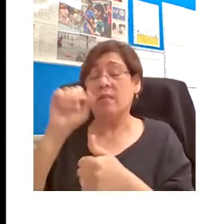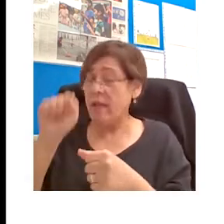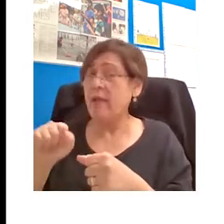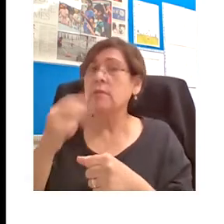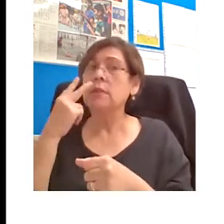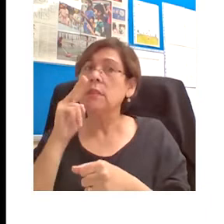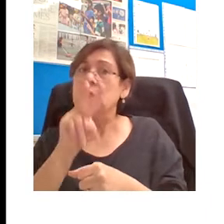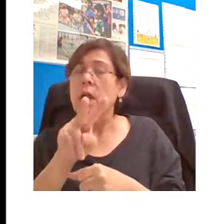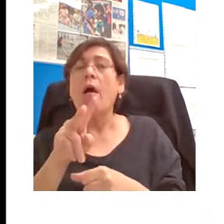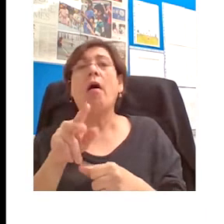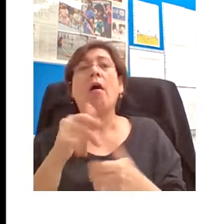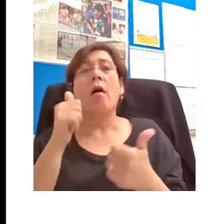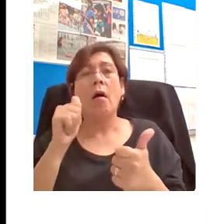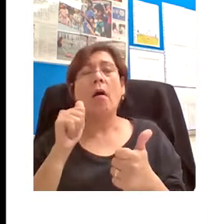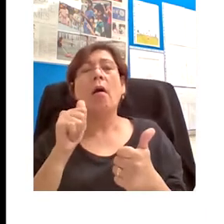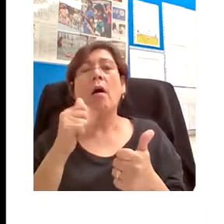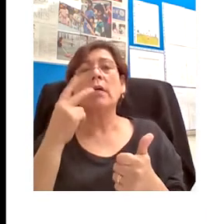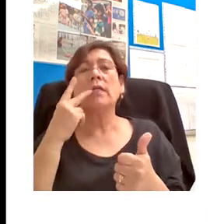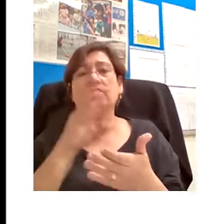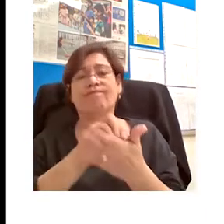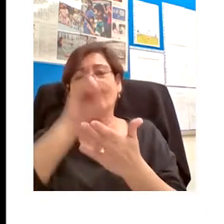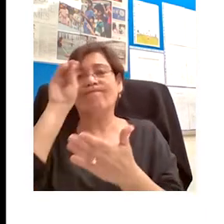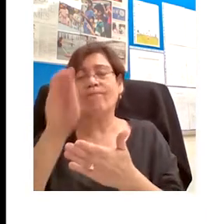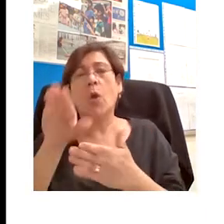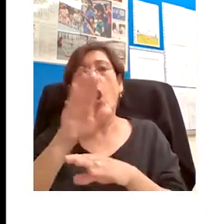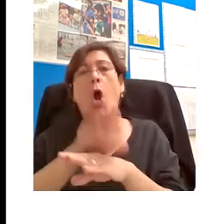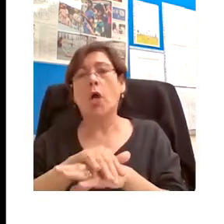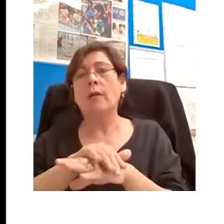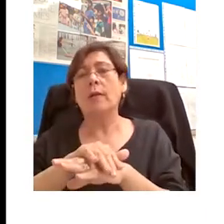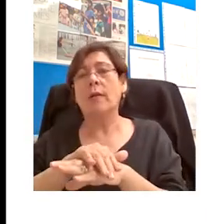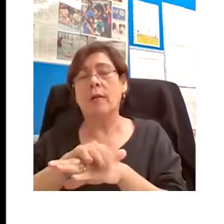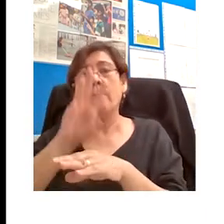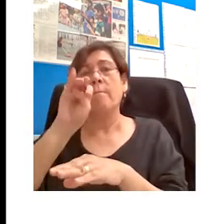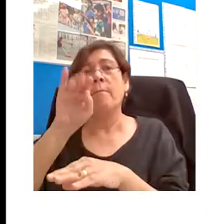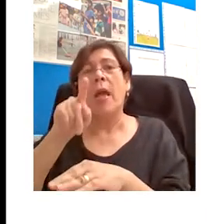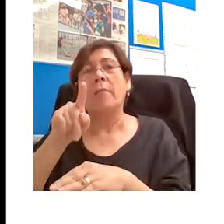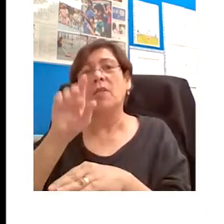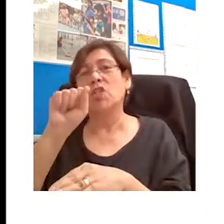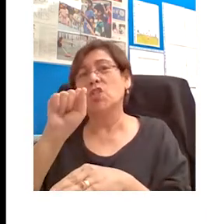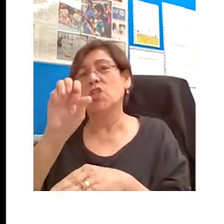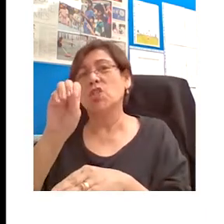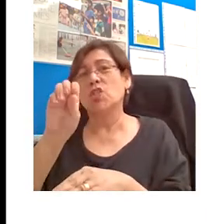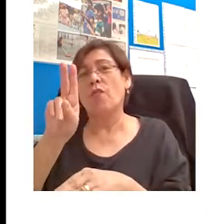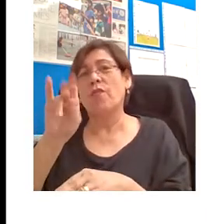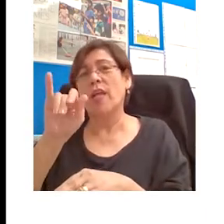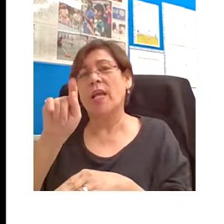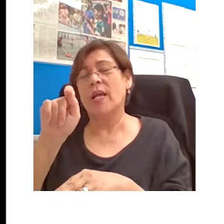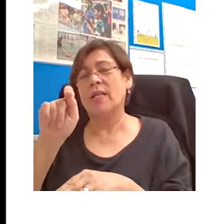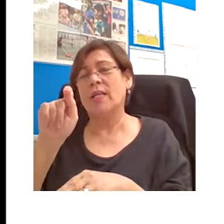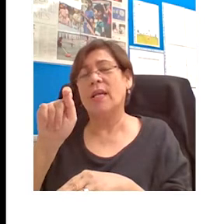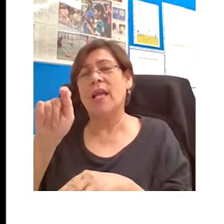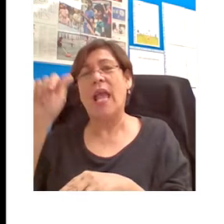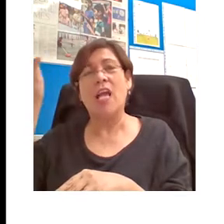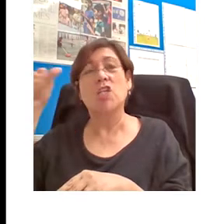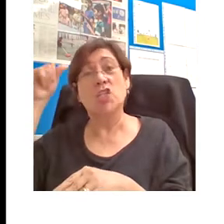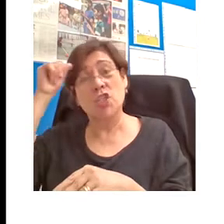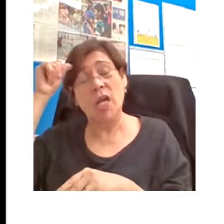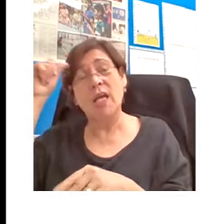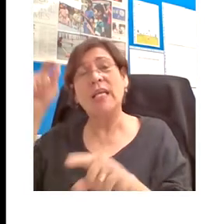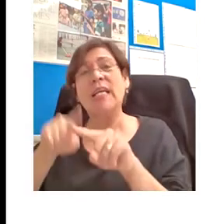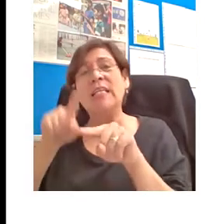Asia on the map with that wonderful formula of depicting this historical topic with a hundred